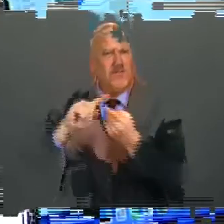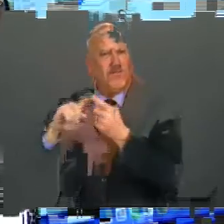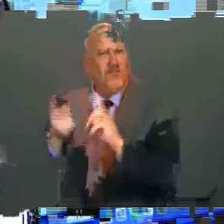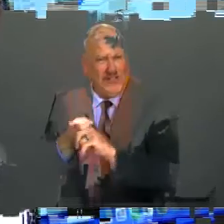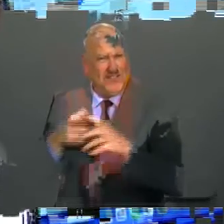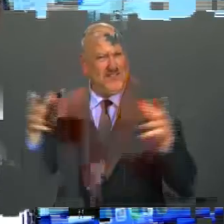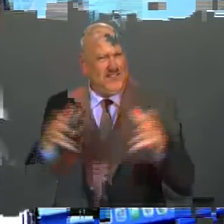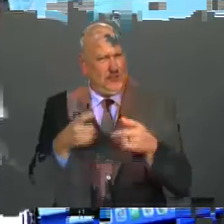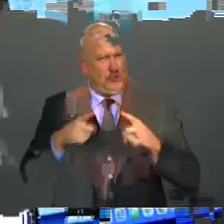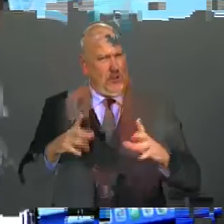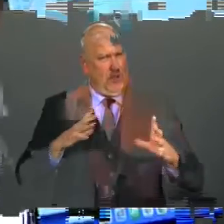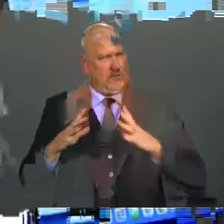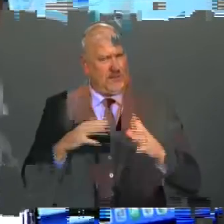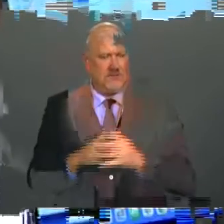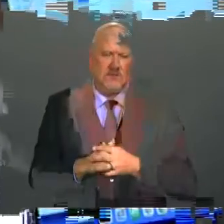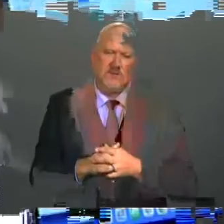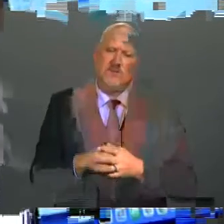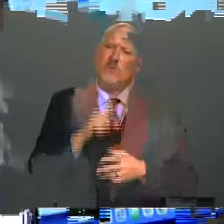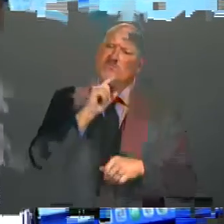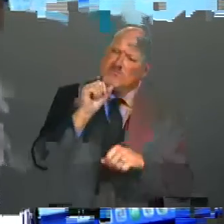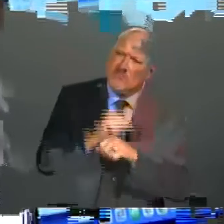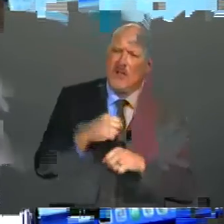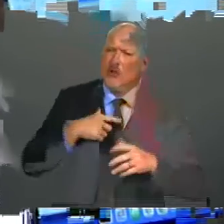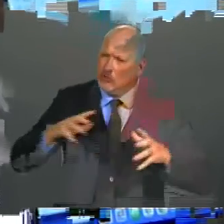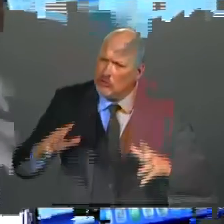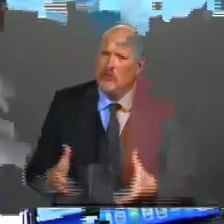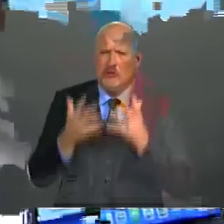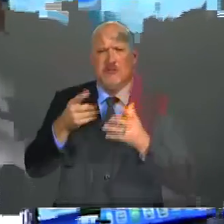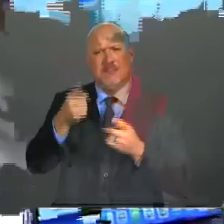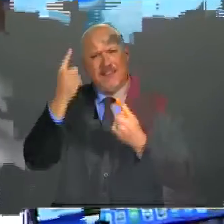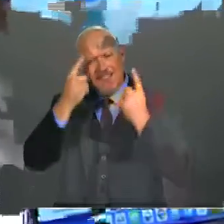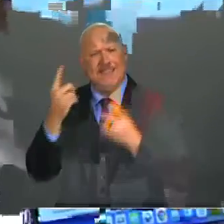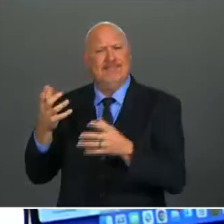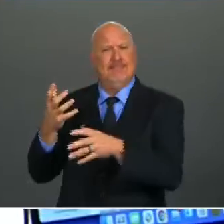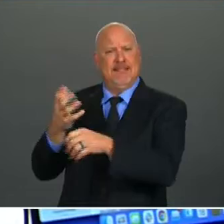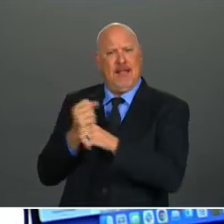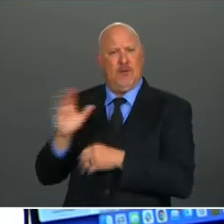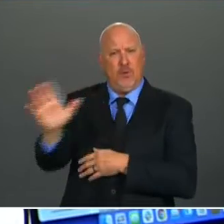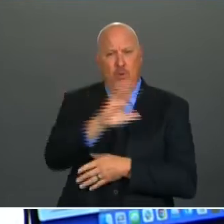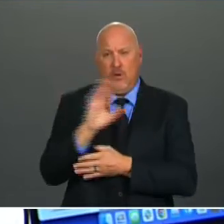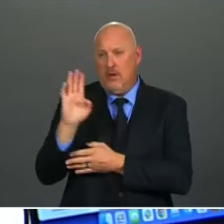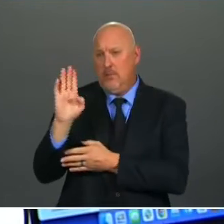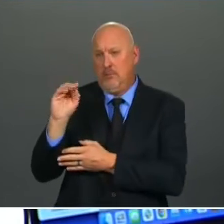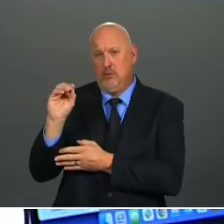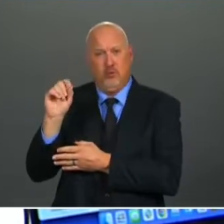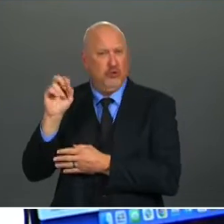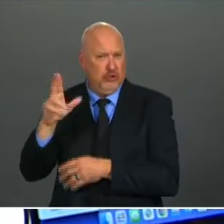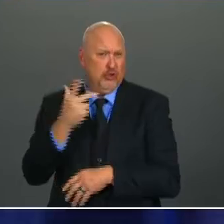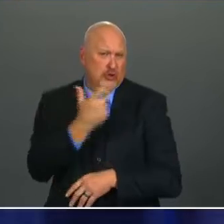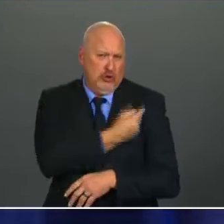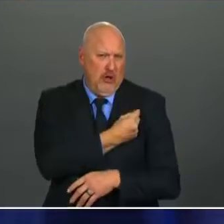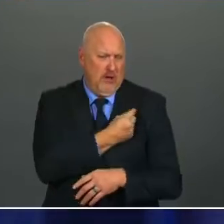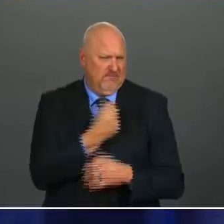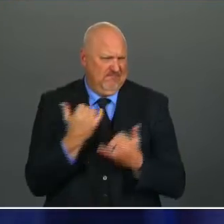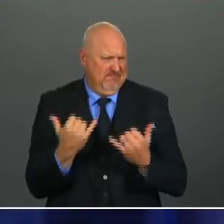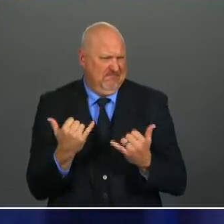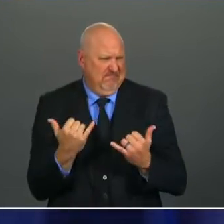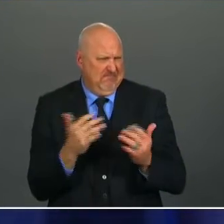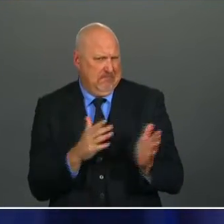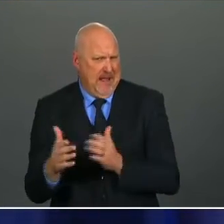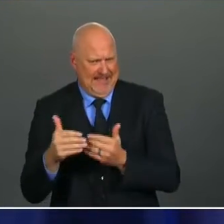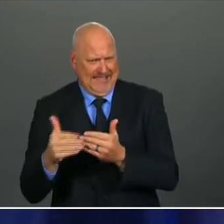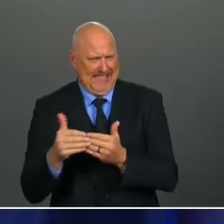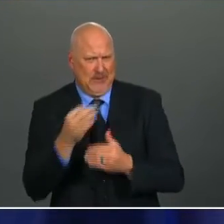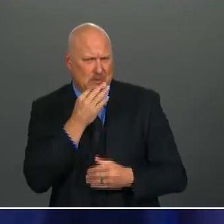continue – and those who have not been vaccinated, obviously, to get vaccinated. So, again, due to high transmission levels in our state, all individuals 18